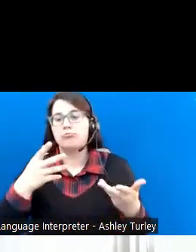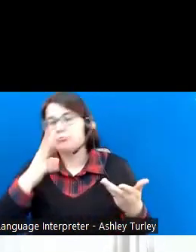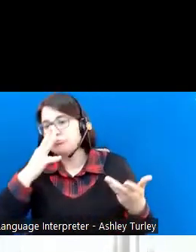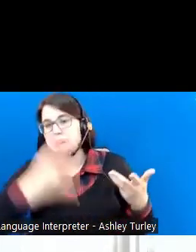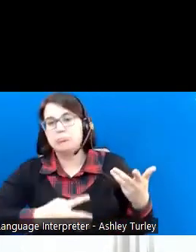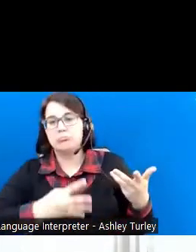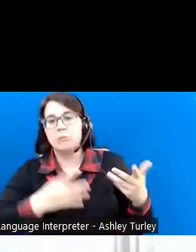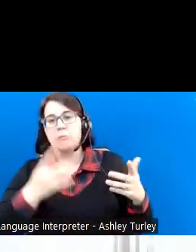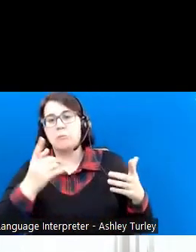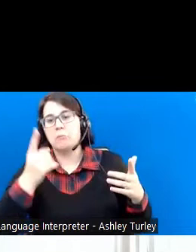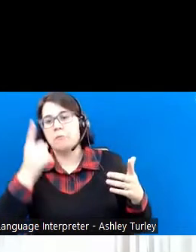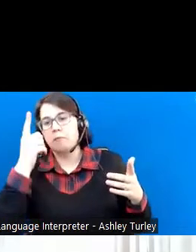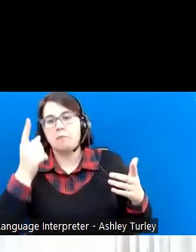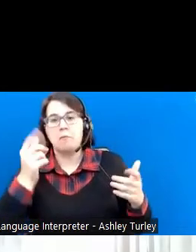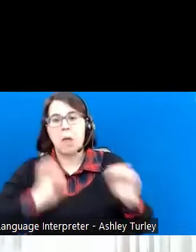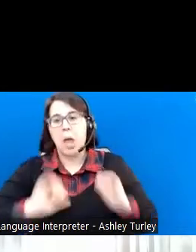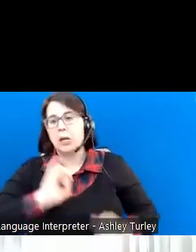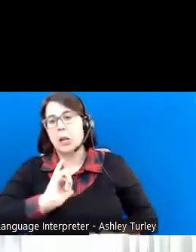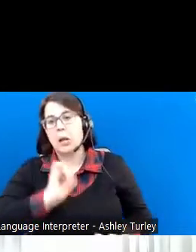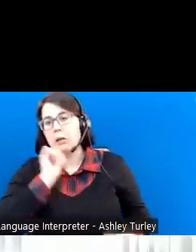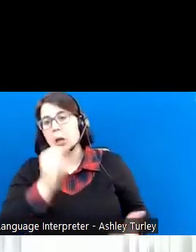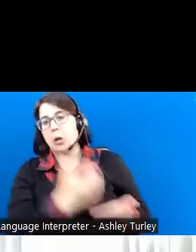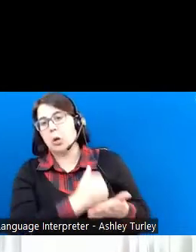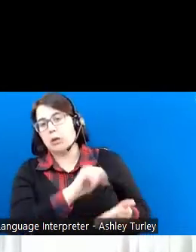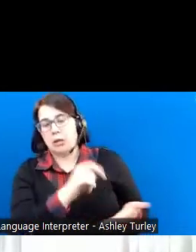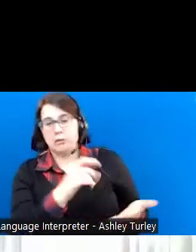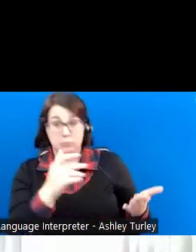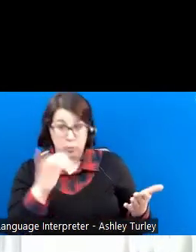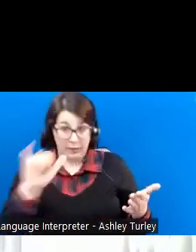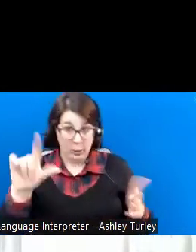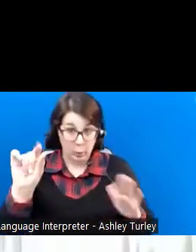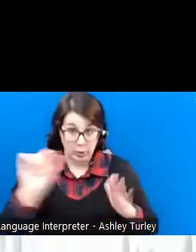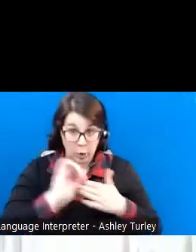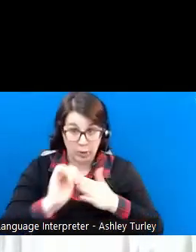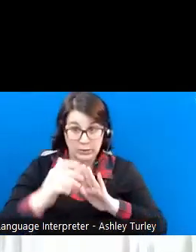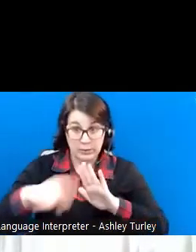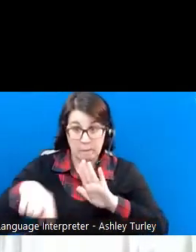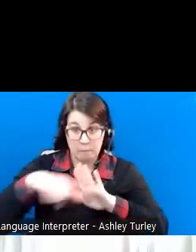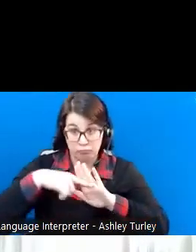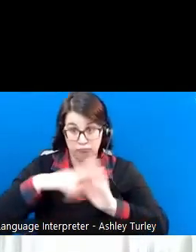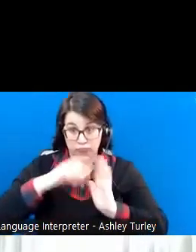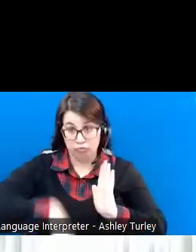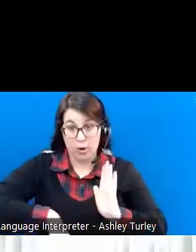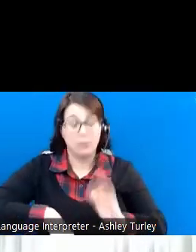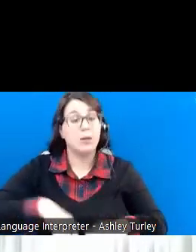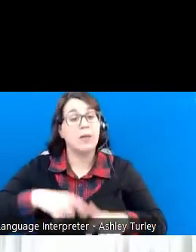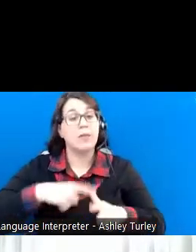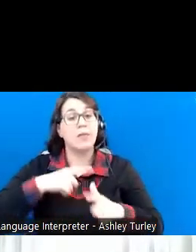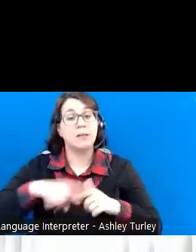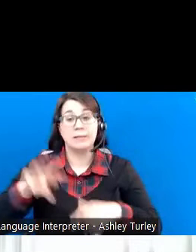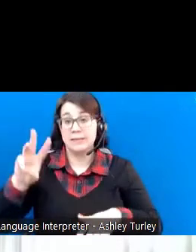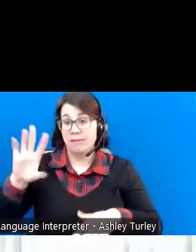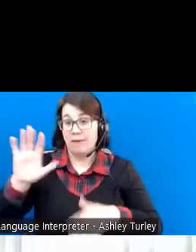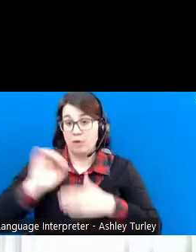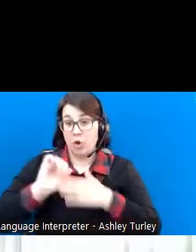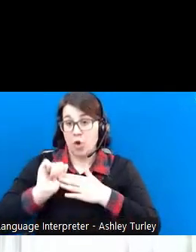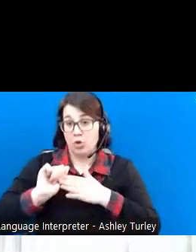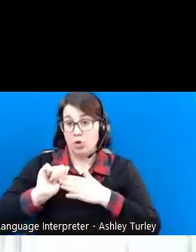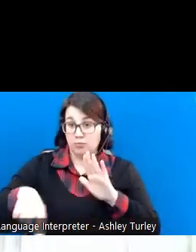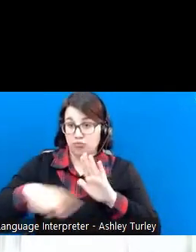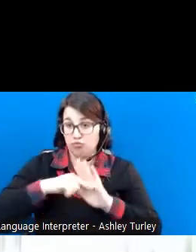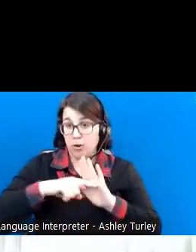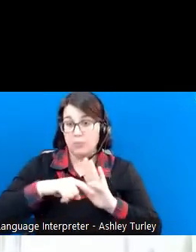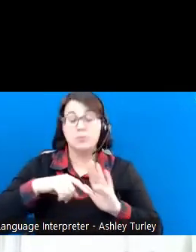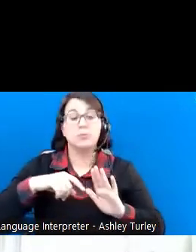make it. So we subtract that $20, and then we subtract a $65 earned income